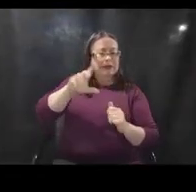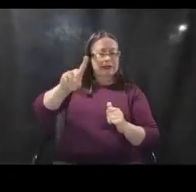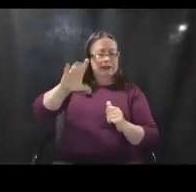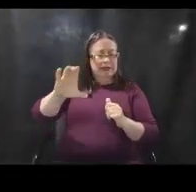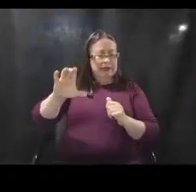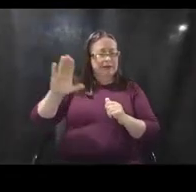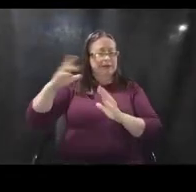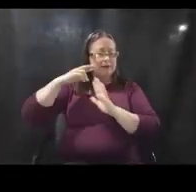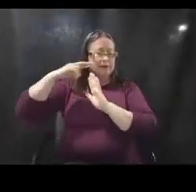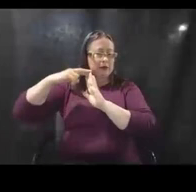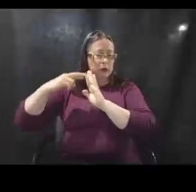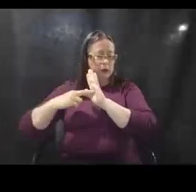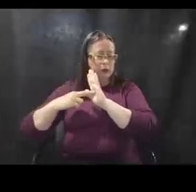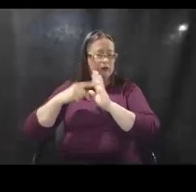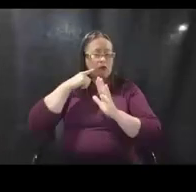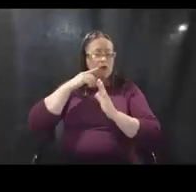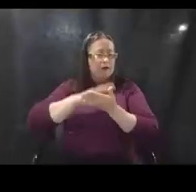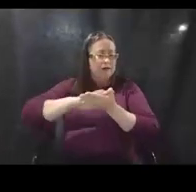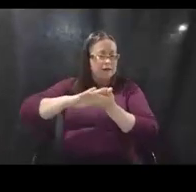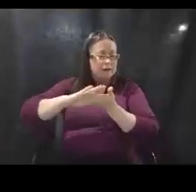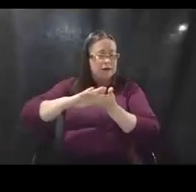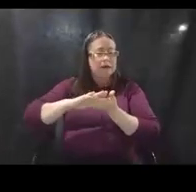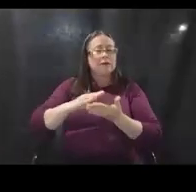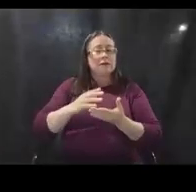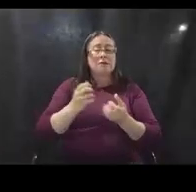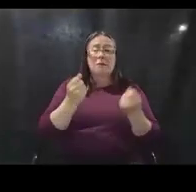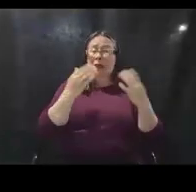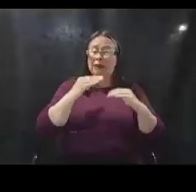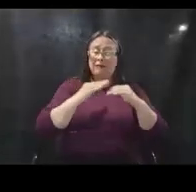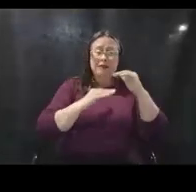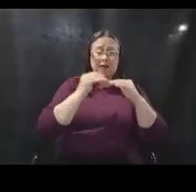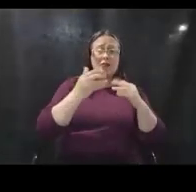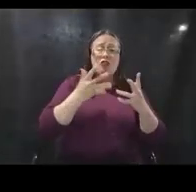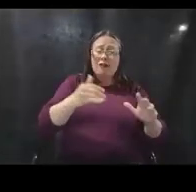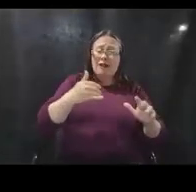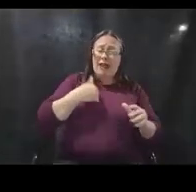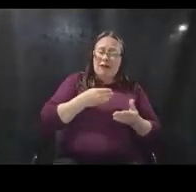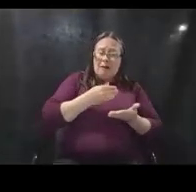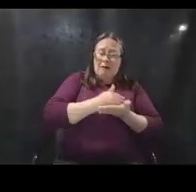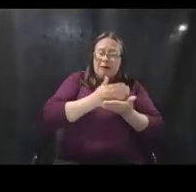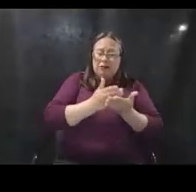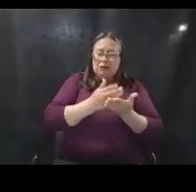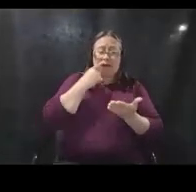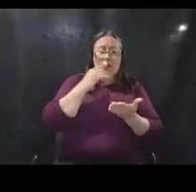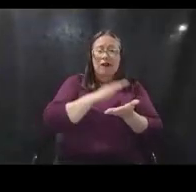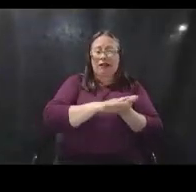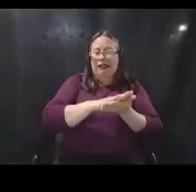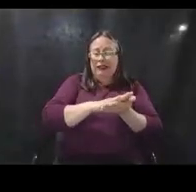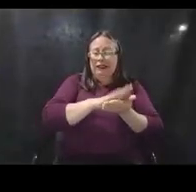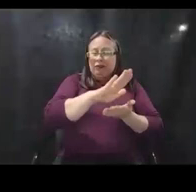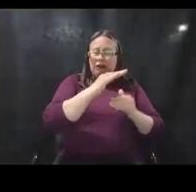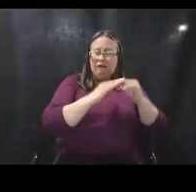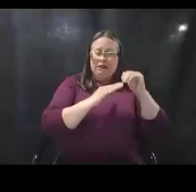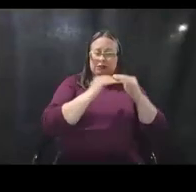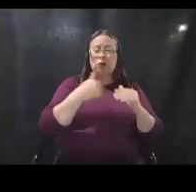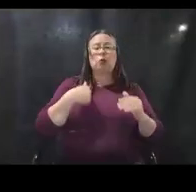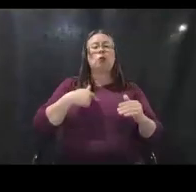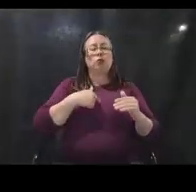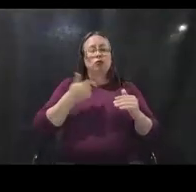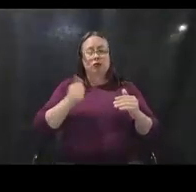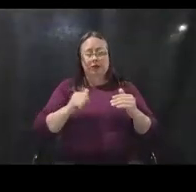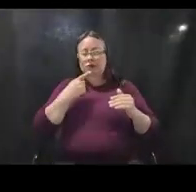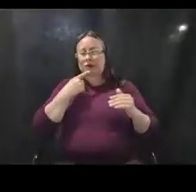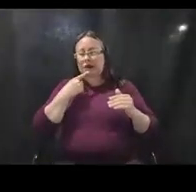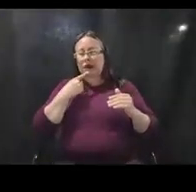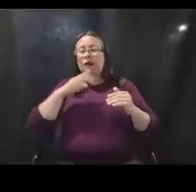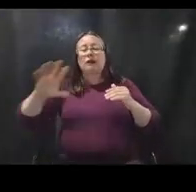for COVID-19 disinfection, um, because a lot of facilities already have a budget for cleaning their facilities. And so what we're trying to do